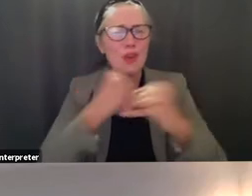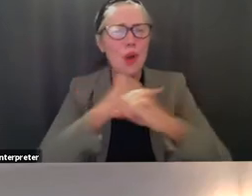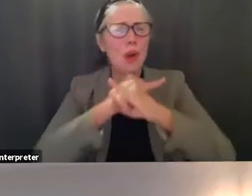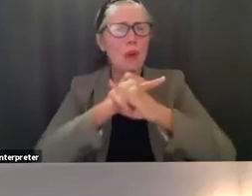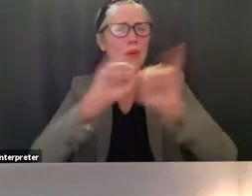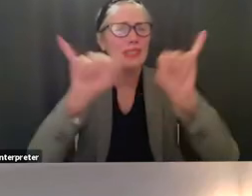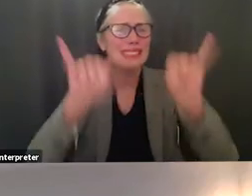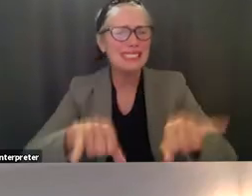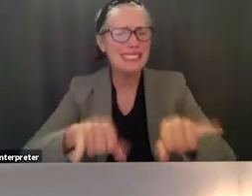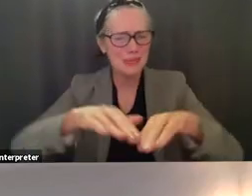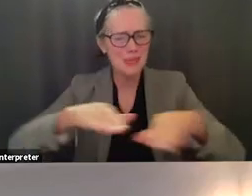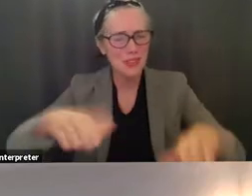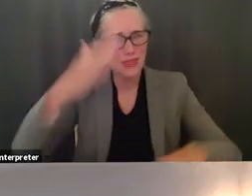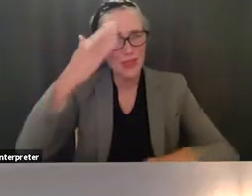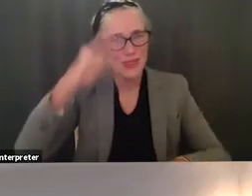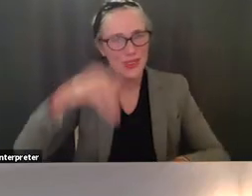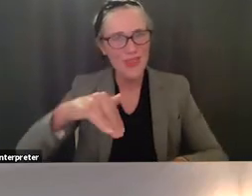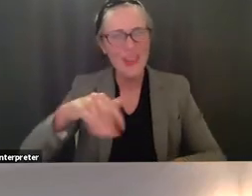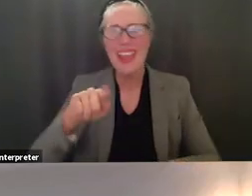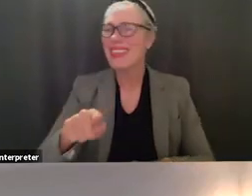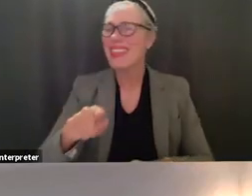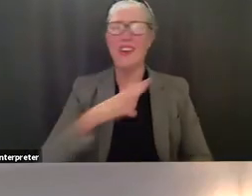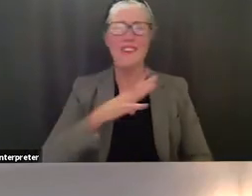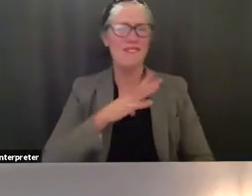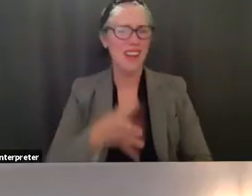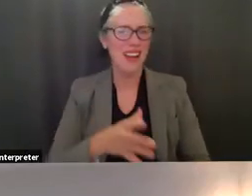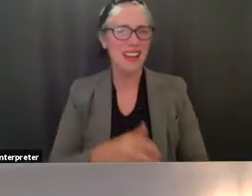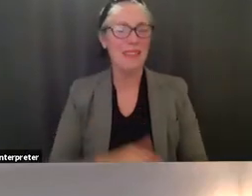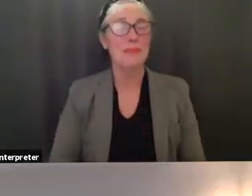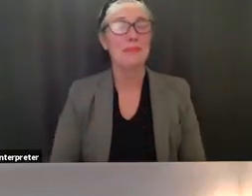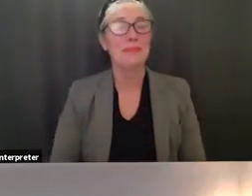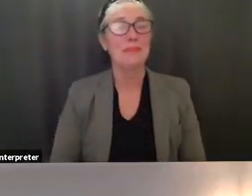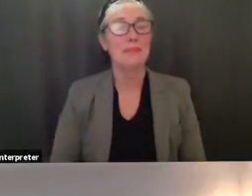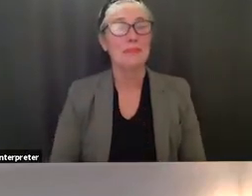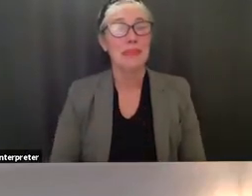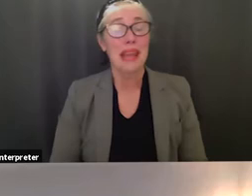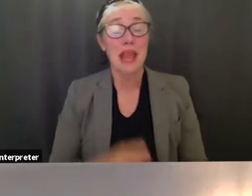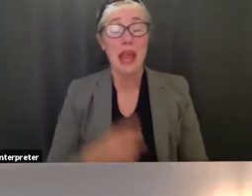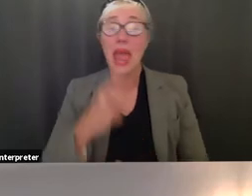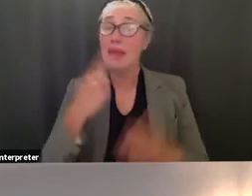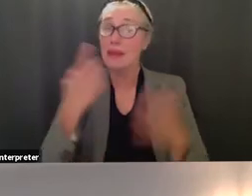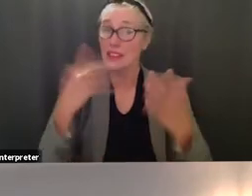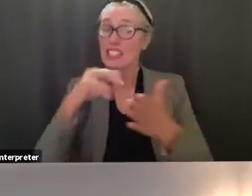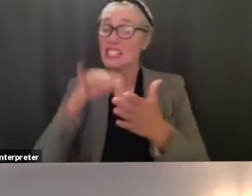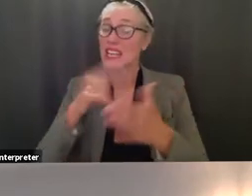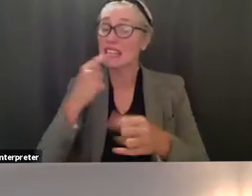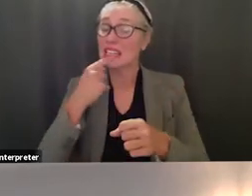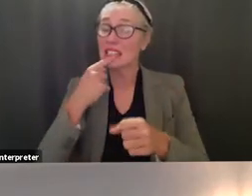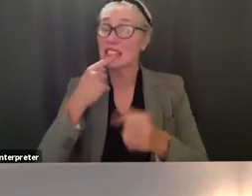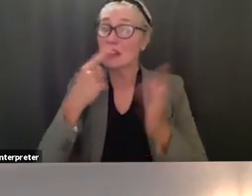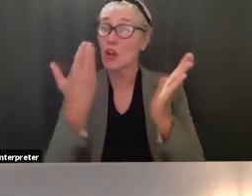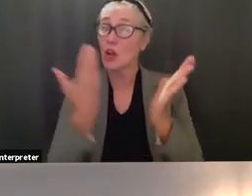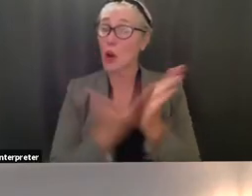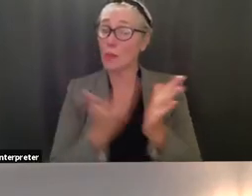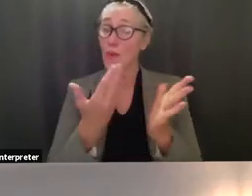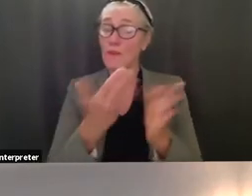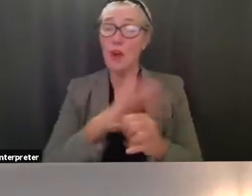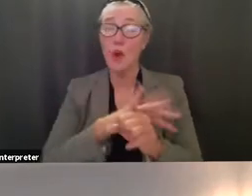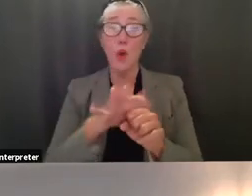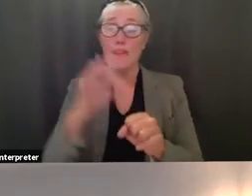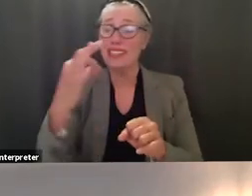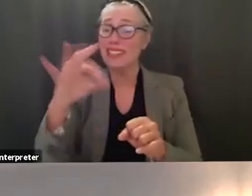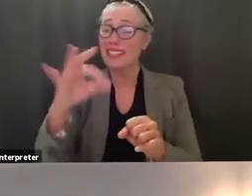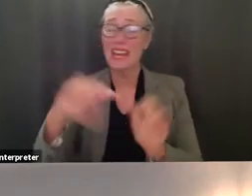their immune system and they can find and also there is studies confirmed that uh coven 19 does not